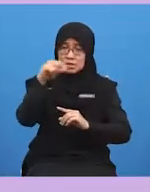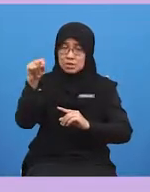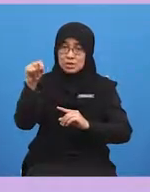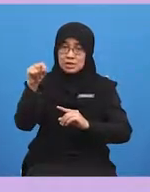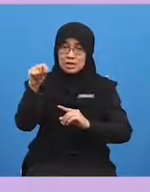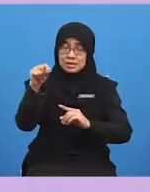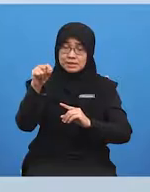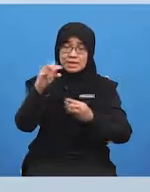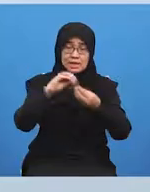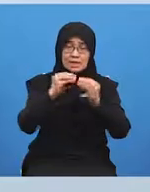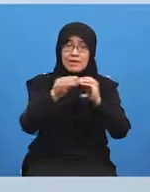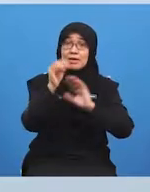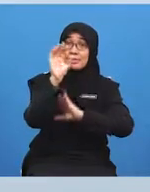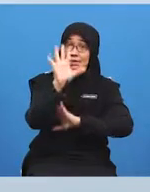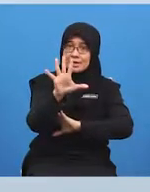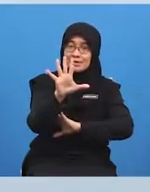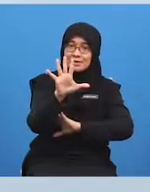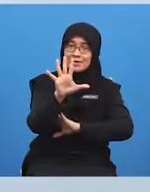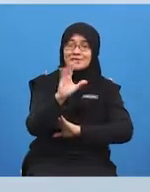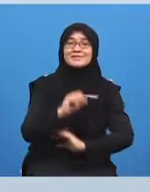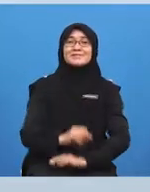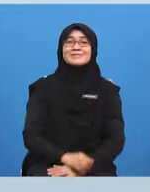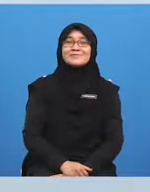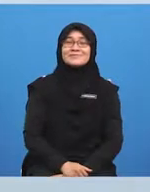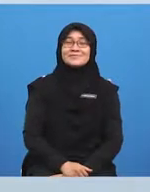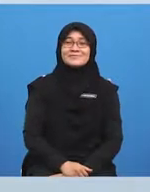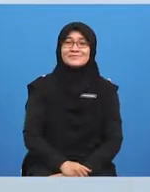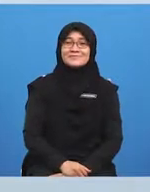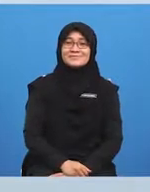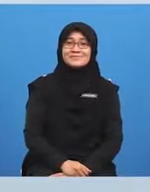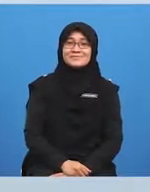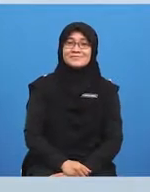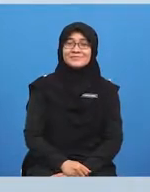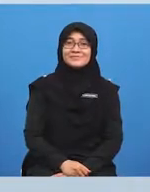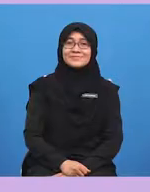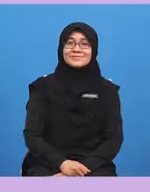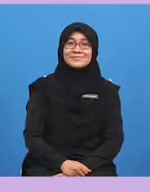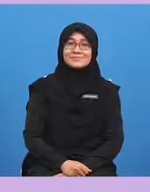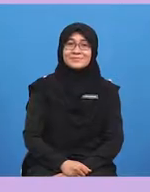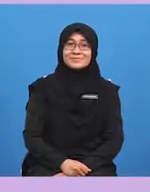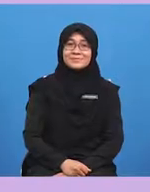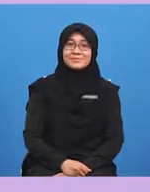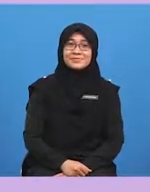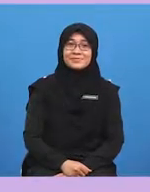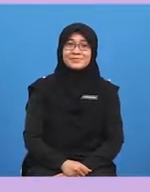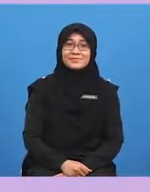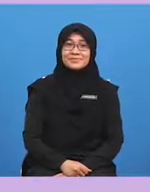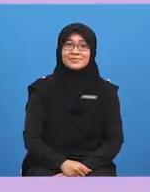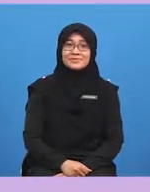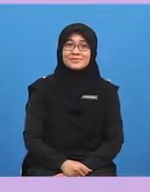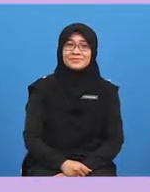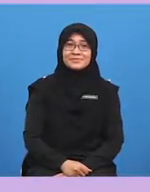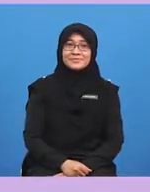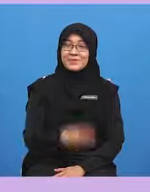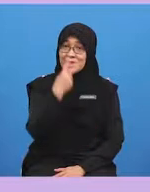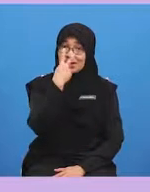down here i like your picture miss rita very good well i just wrote squat and